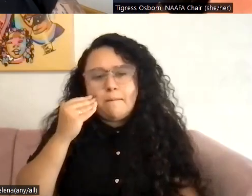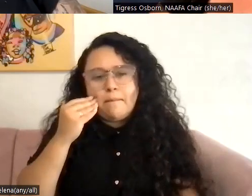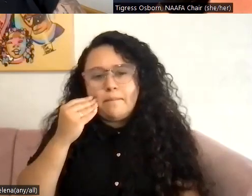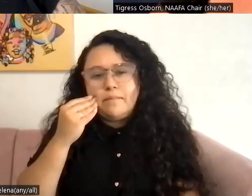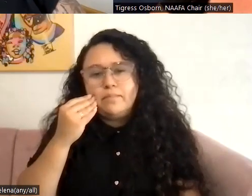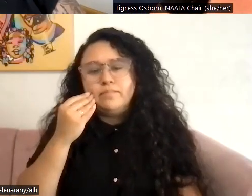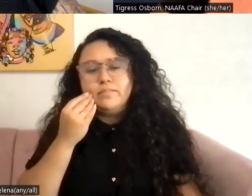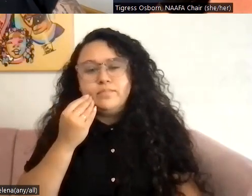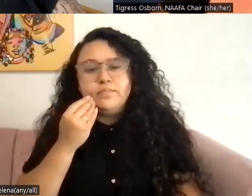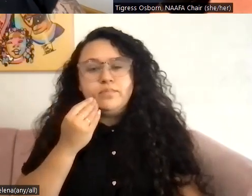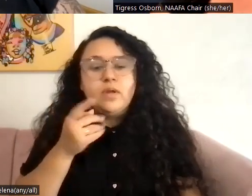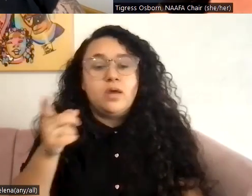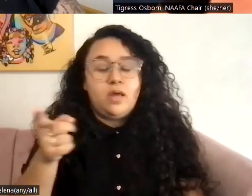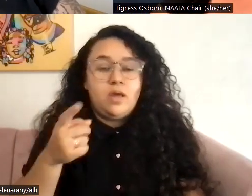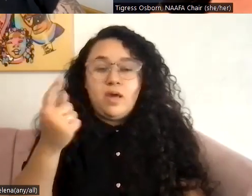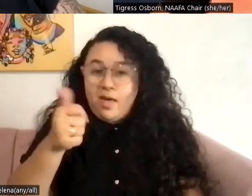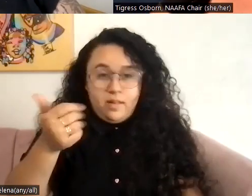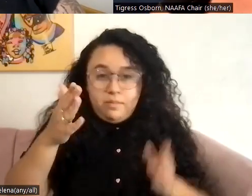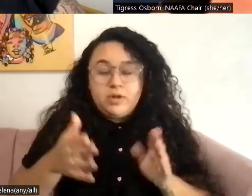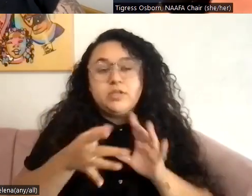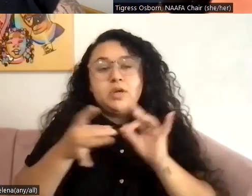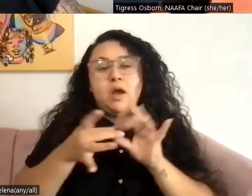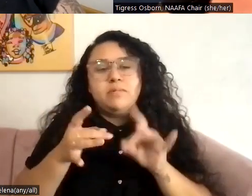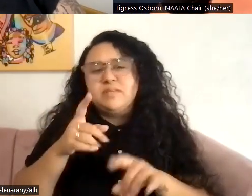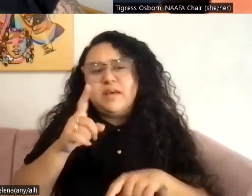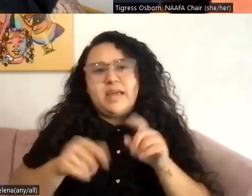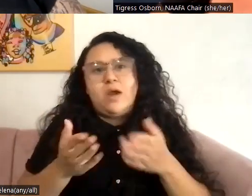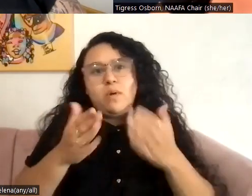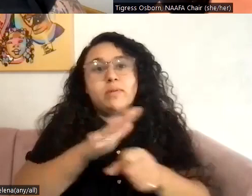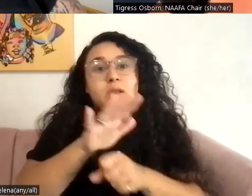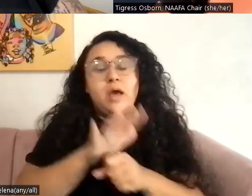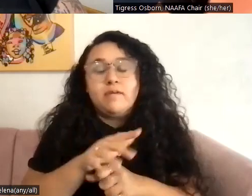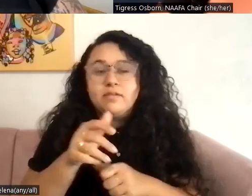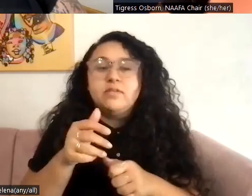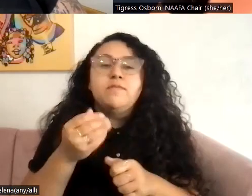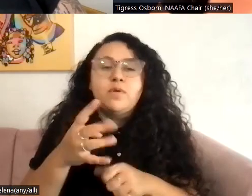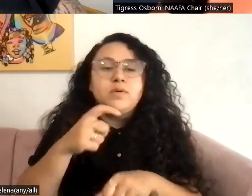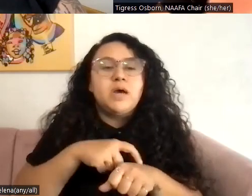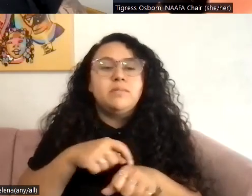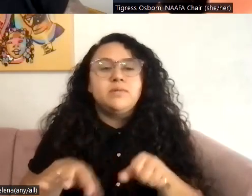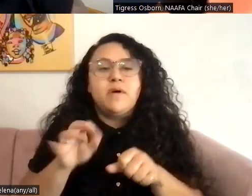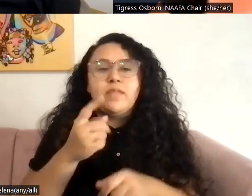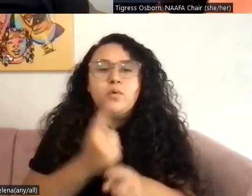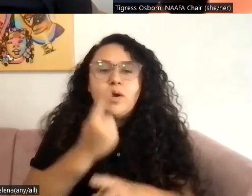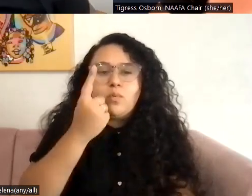says cannot recommend enough. It took a couple of tries to find the right one, but that really works. Um, well, these recommendations,